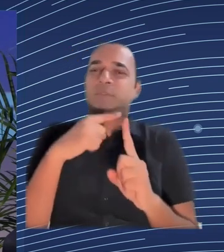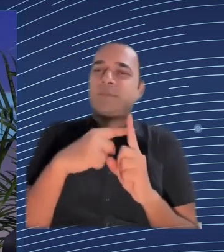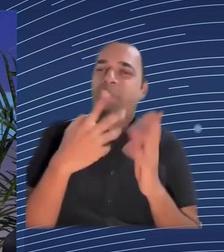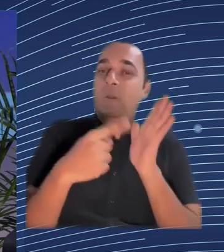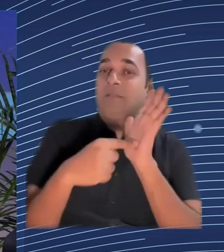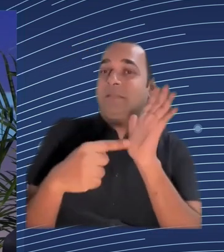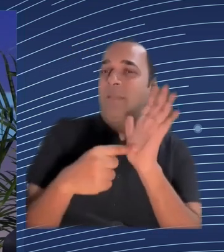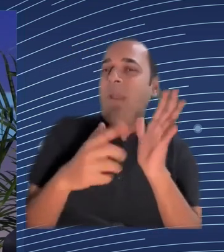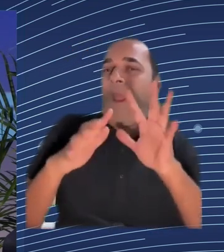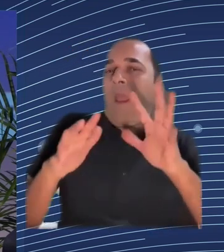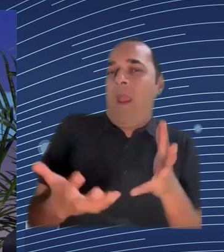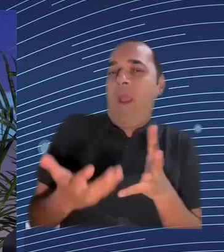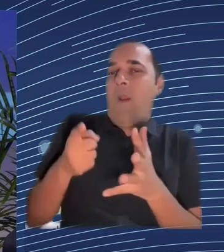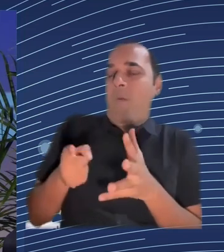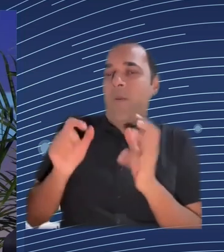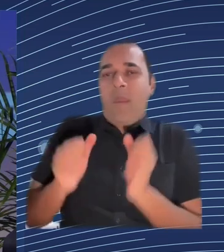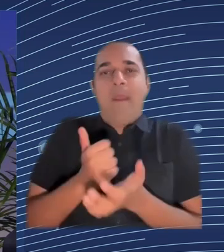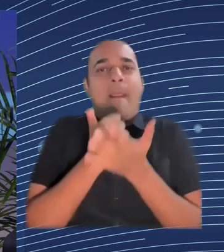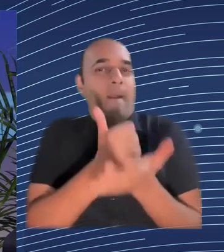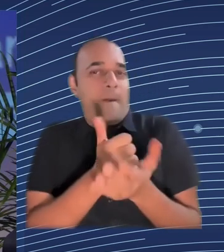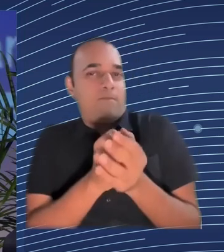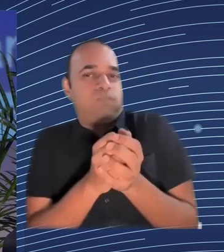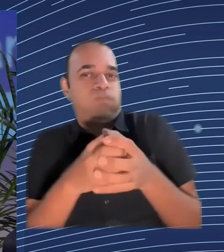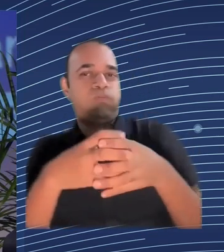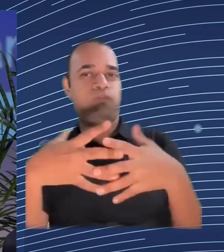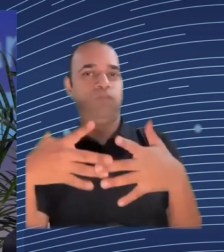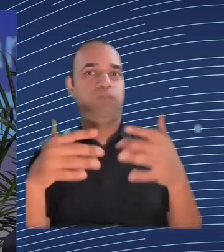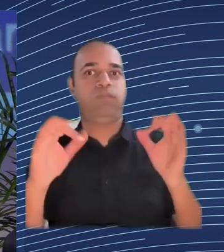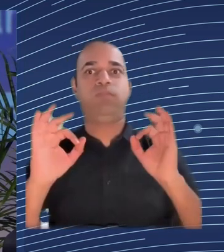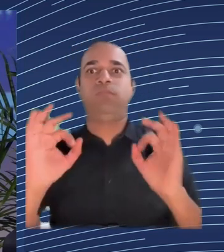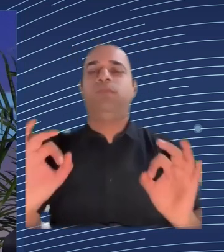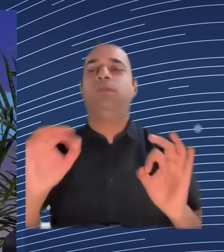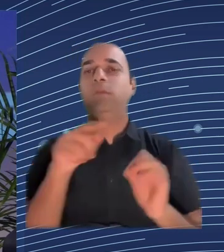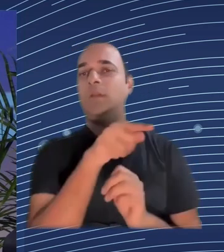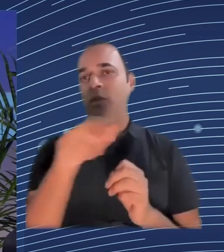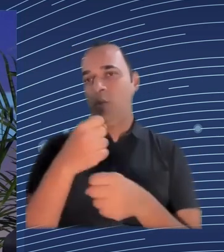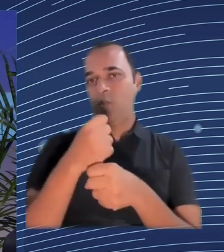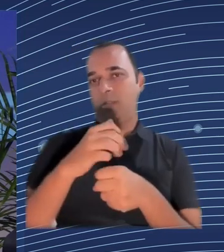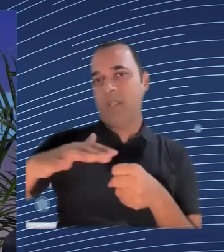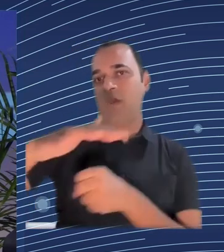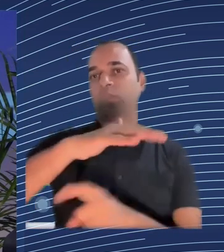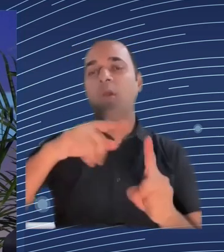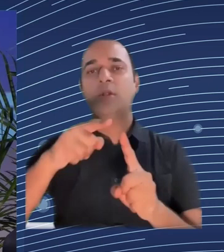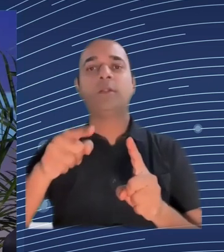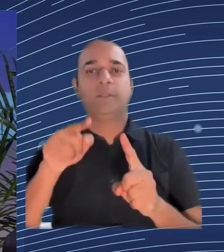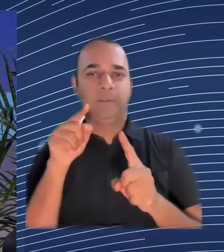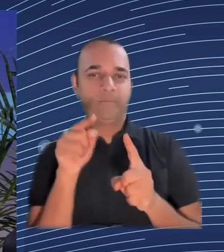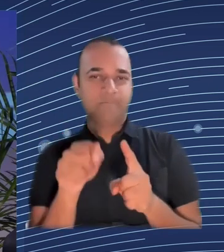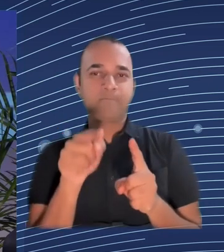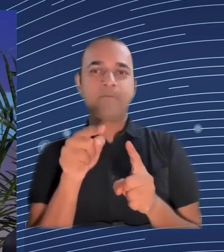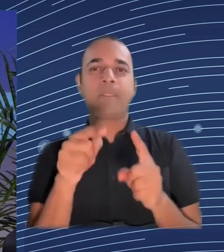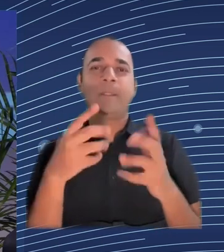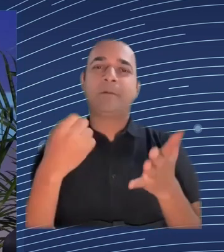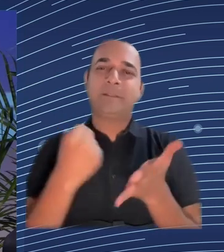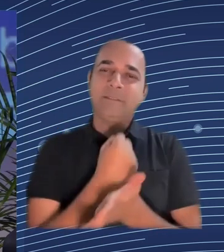-esque world maybe I think we can do better than that because of course I believe in technology I believe in technology for good but it's all about the incentives